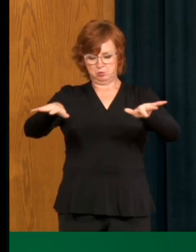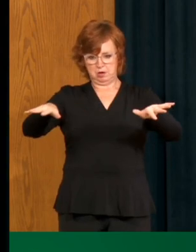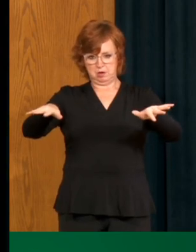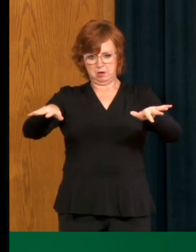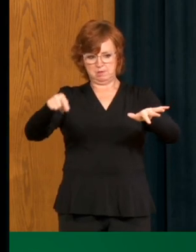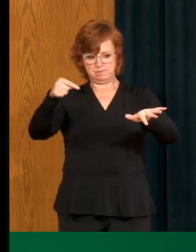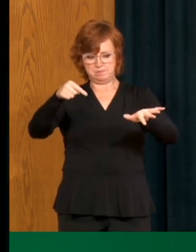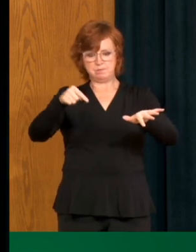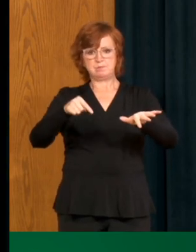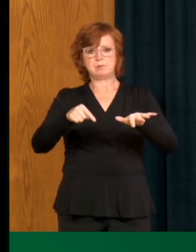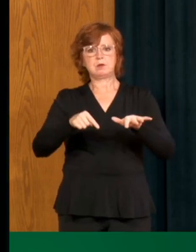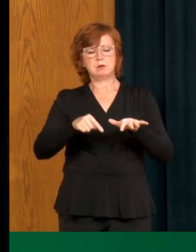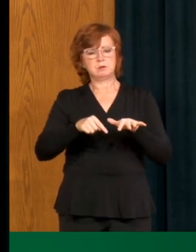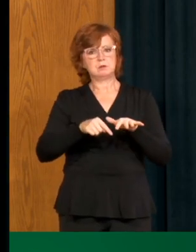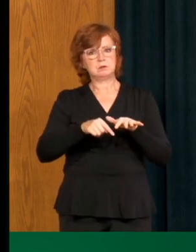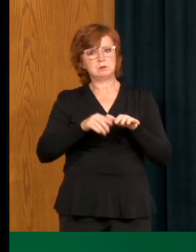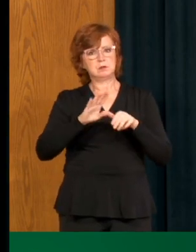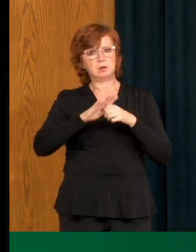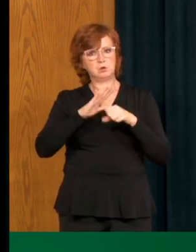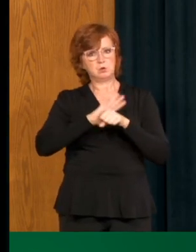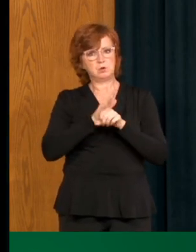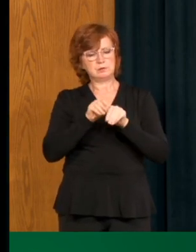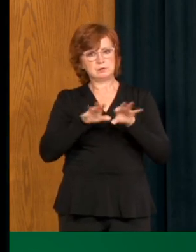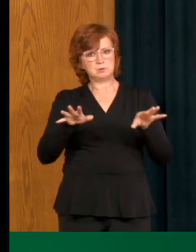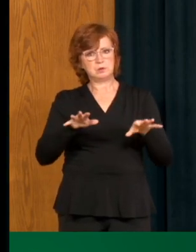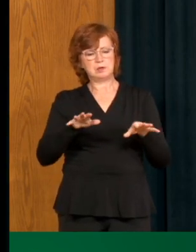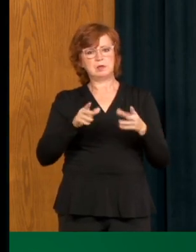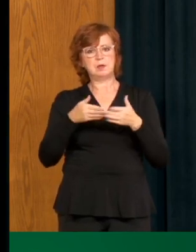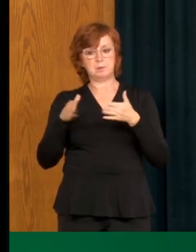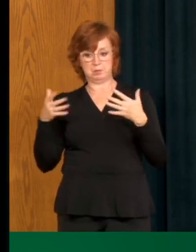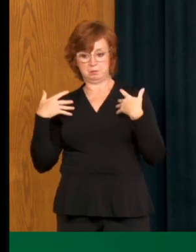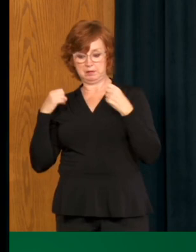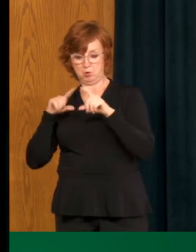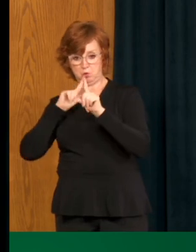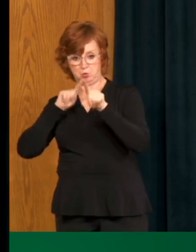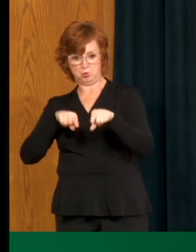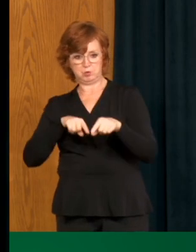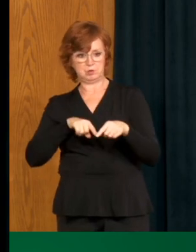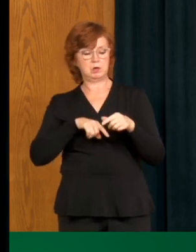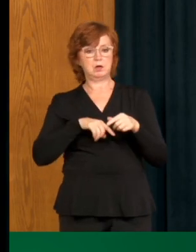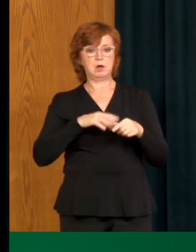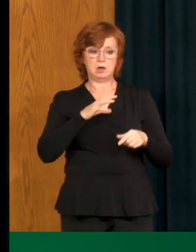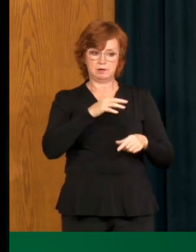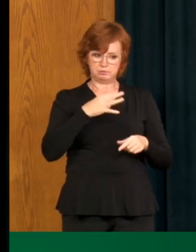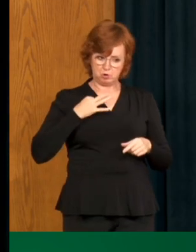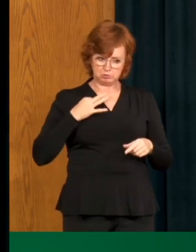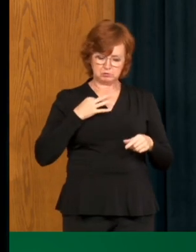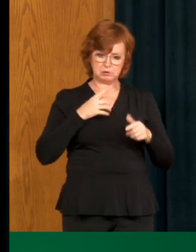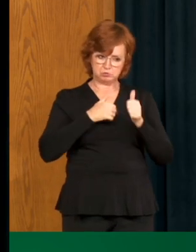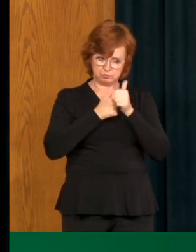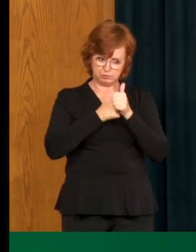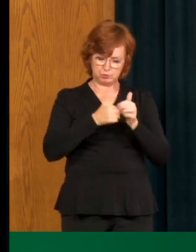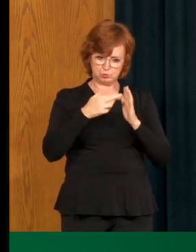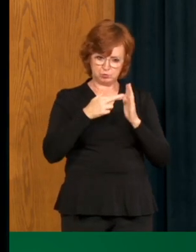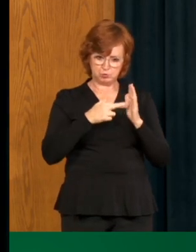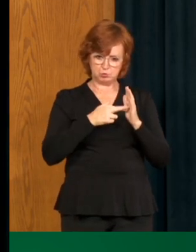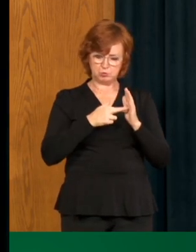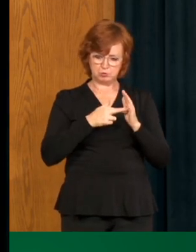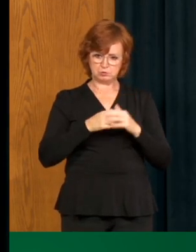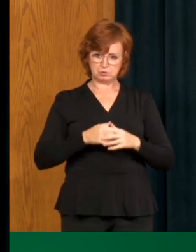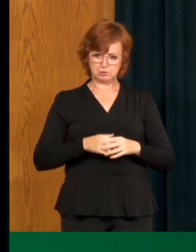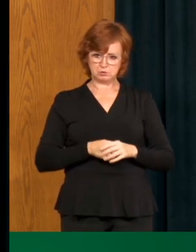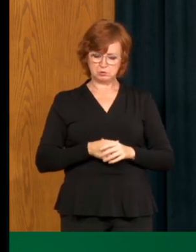the public health orders are. And then ultimately the voluntary compliance of individuals within the community. It has, uh, what has, uh,